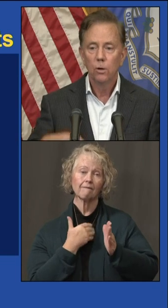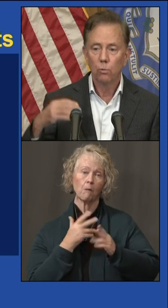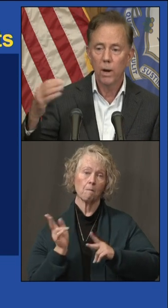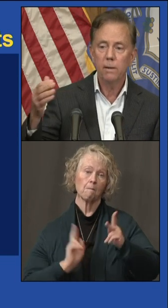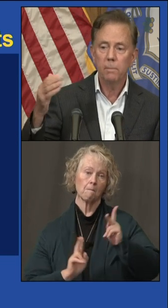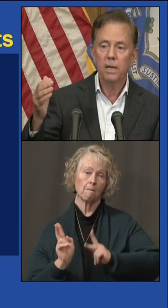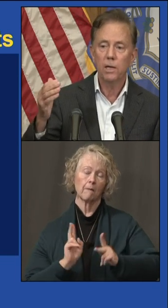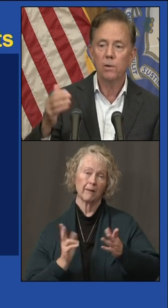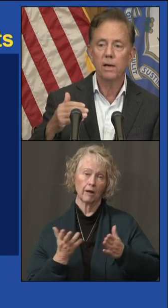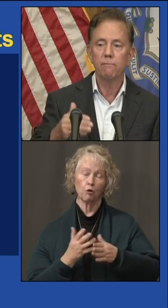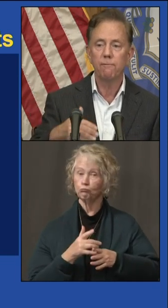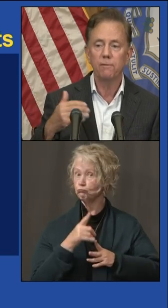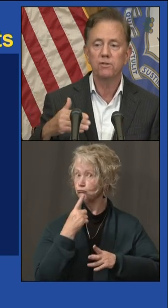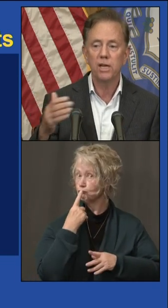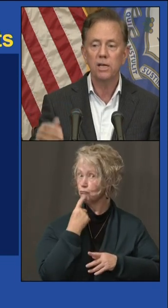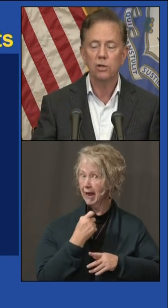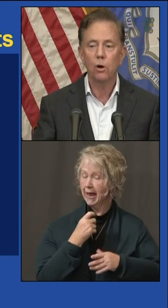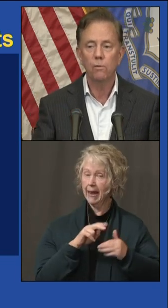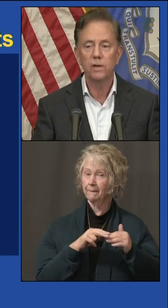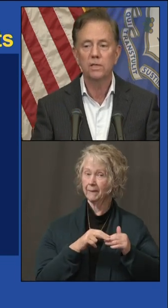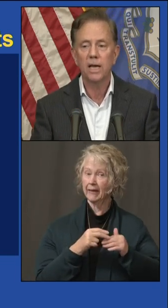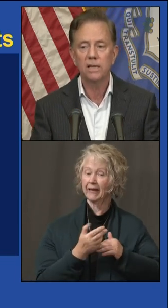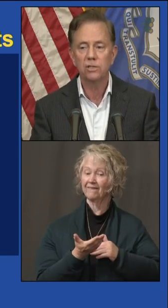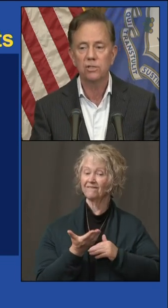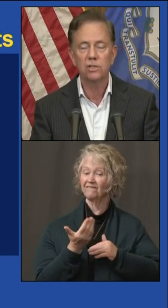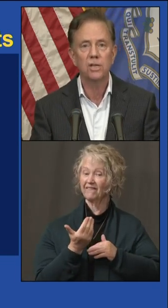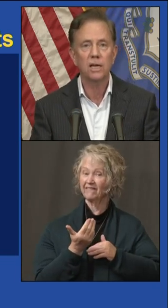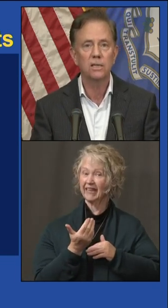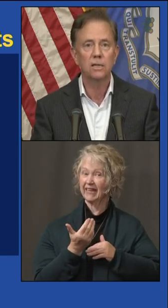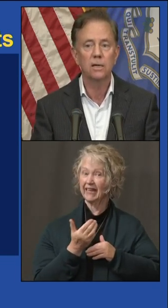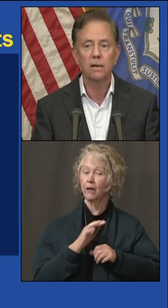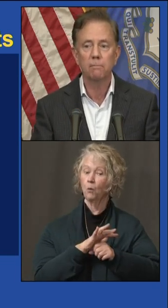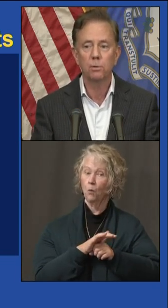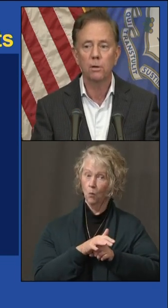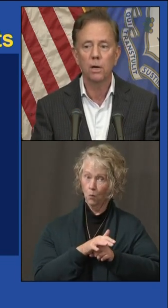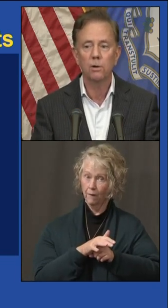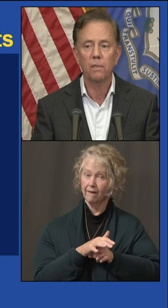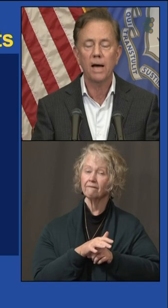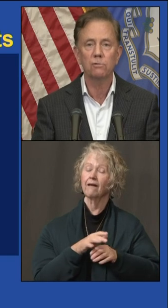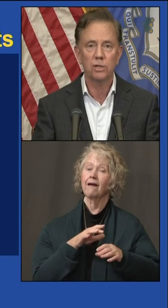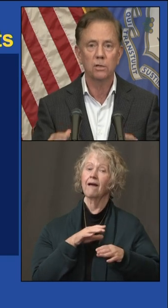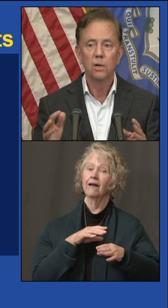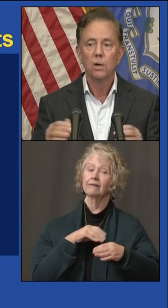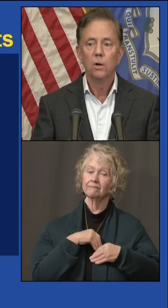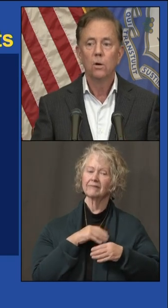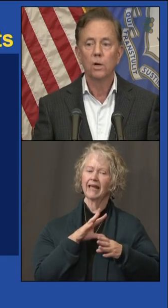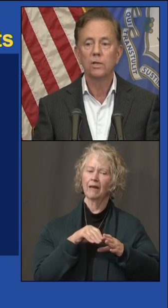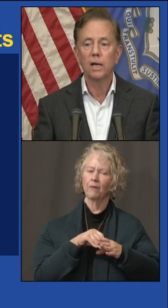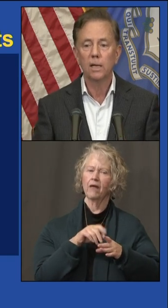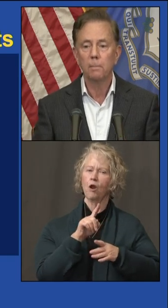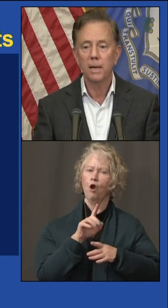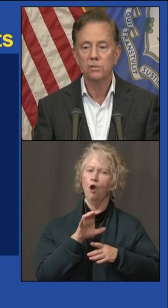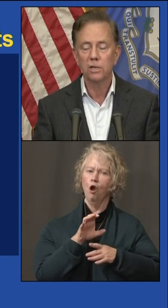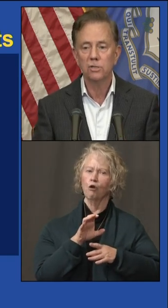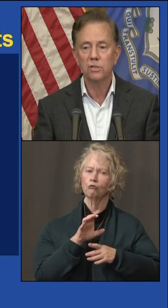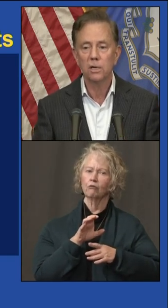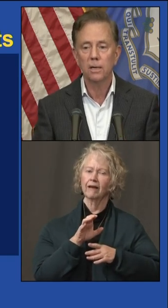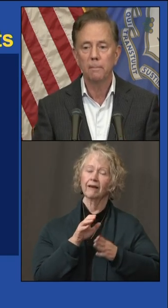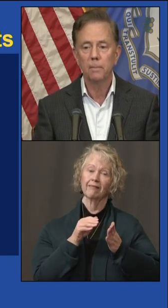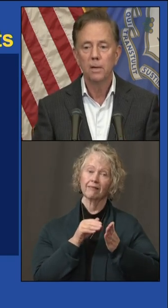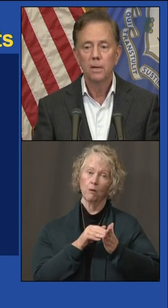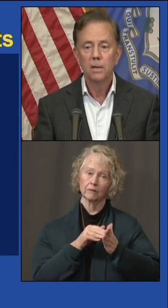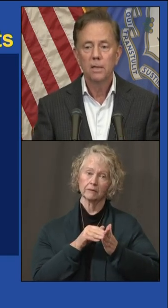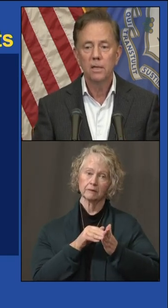Red meaning you have 15 COVID cases detected per 100,000 on a daily basis.